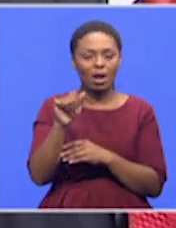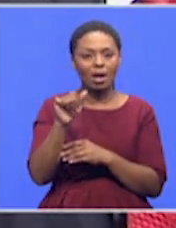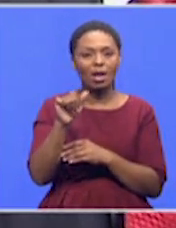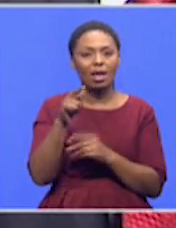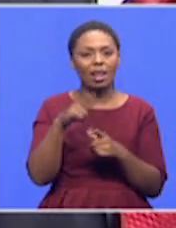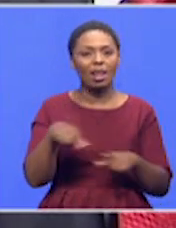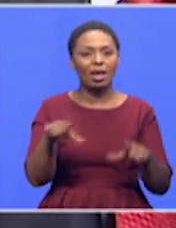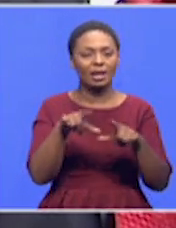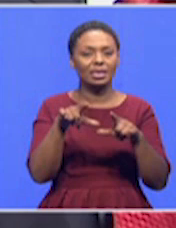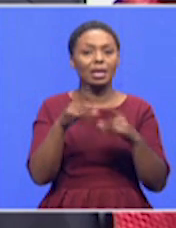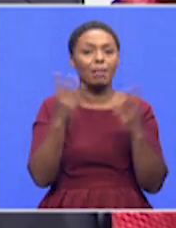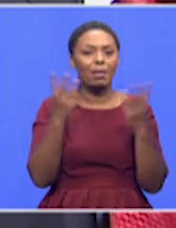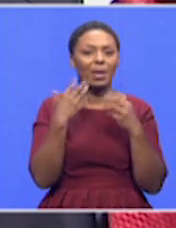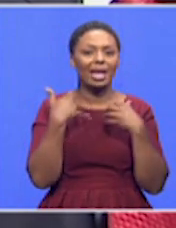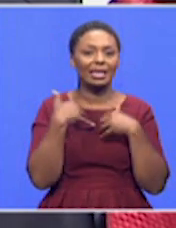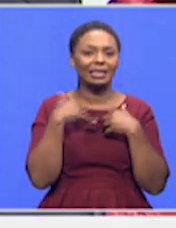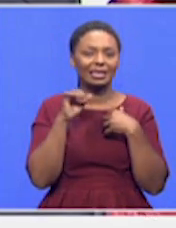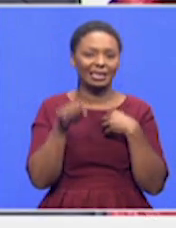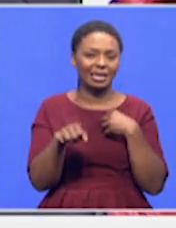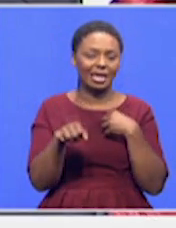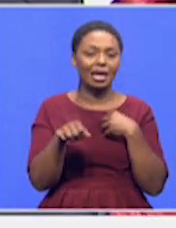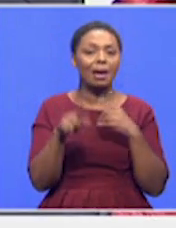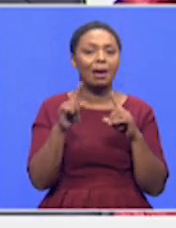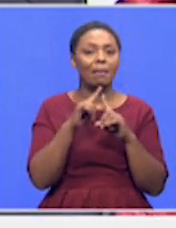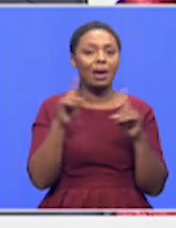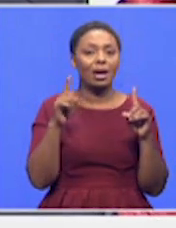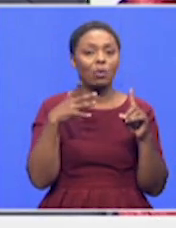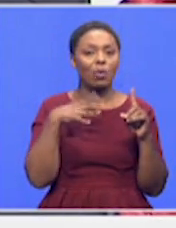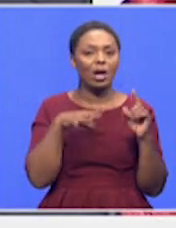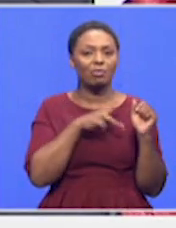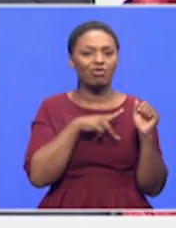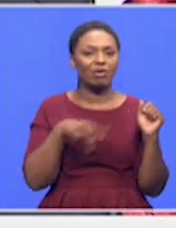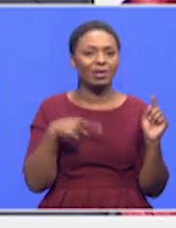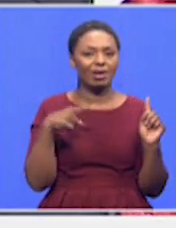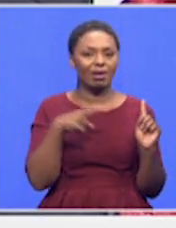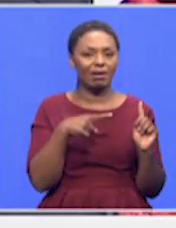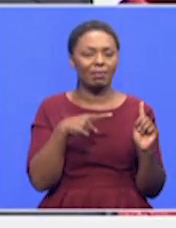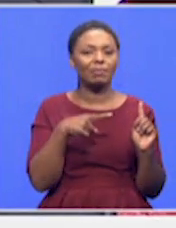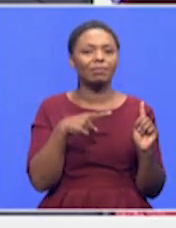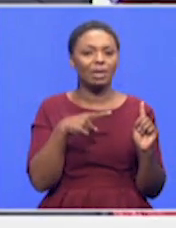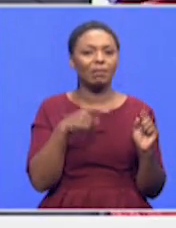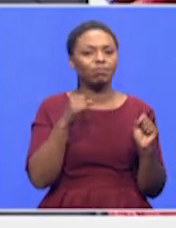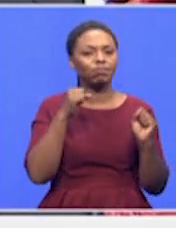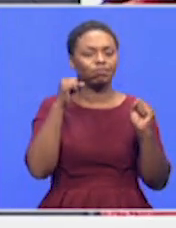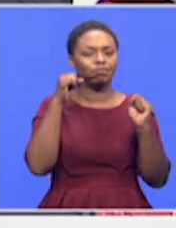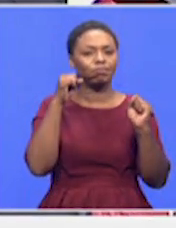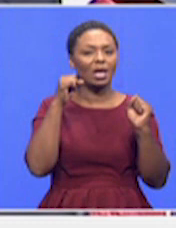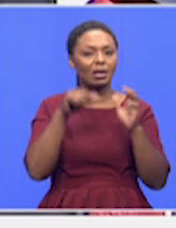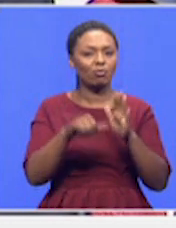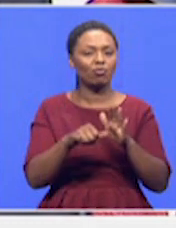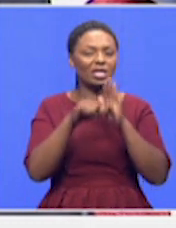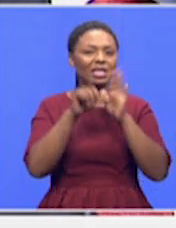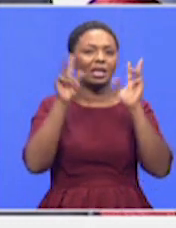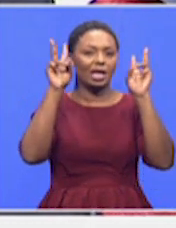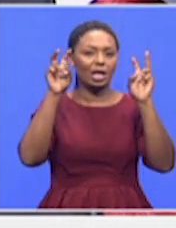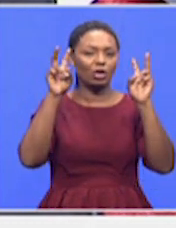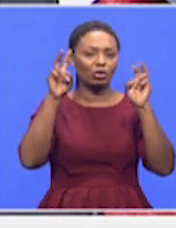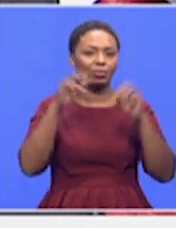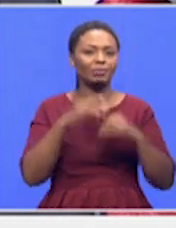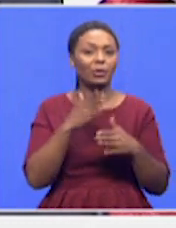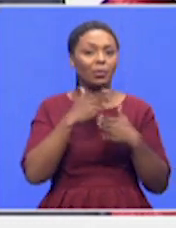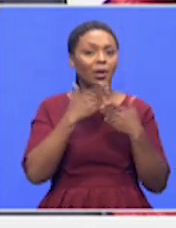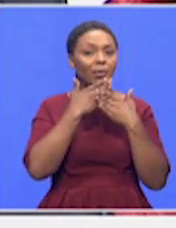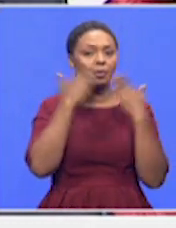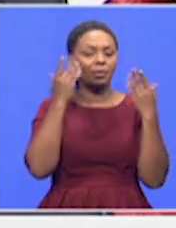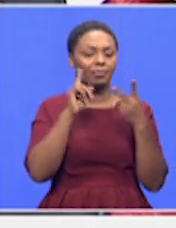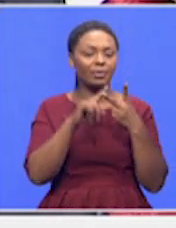wanting the Premier to address very much bread-and-butter issues. Talking unemployment, we're talking